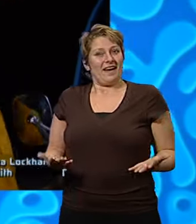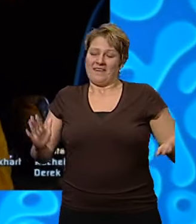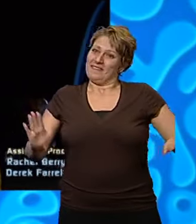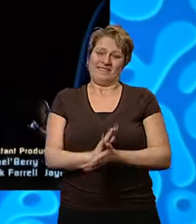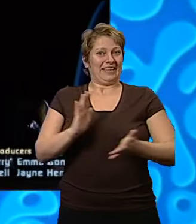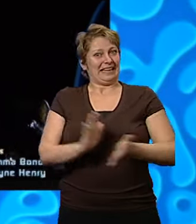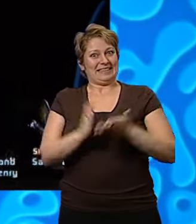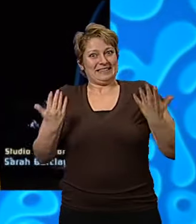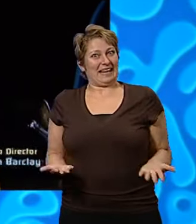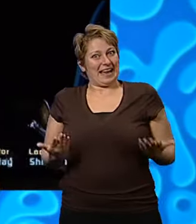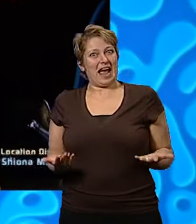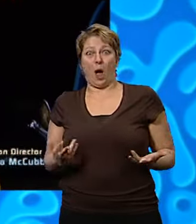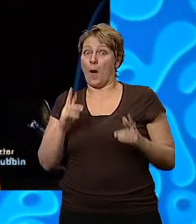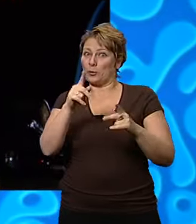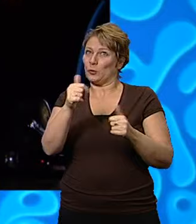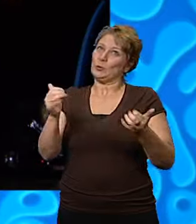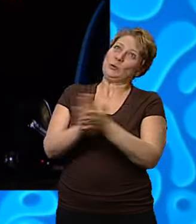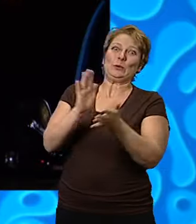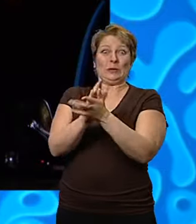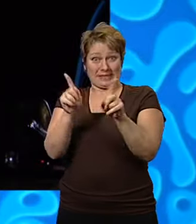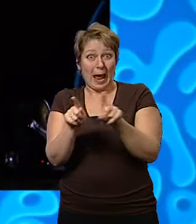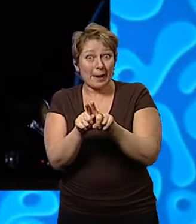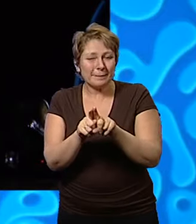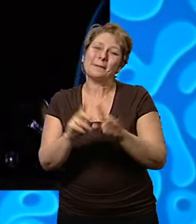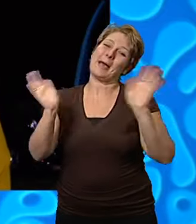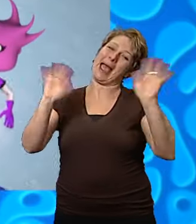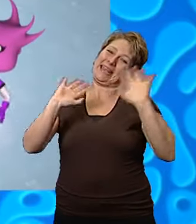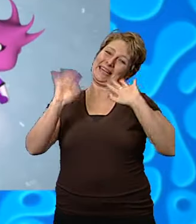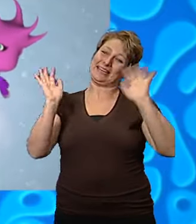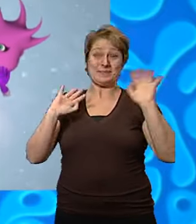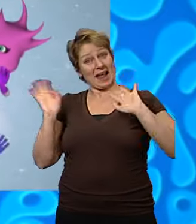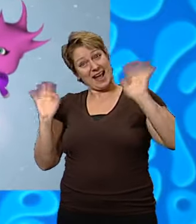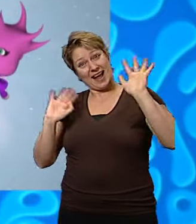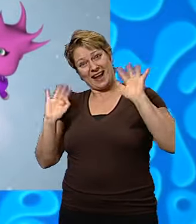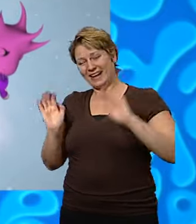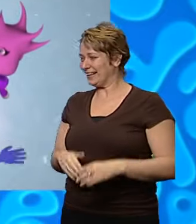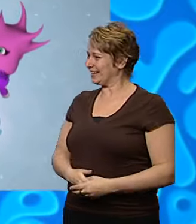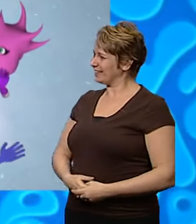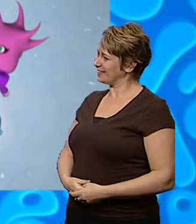what a fun day. I hope you've had a sensational time too. Bye. Bye.